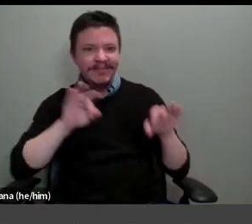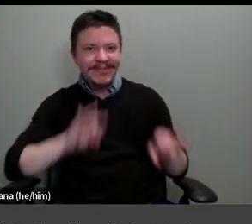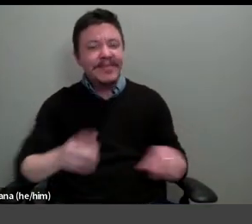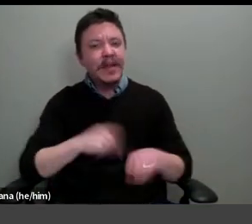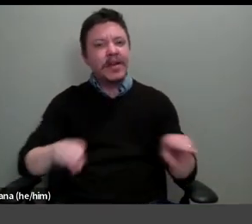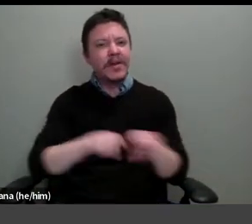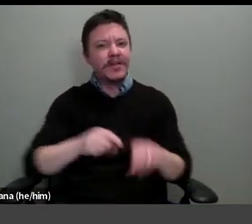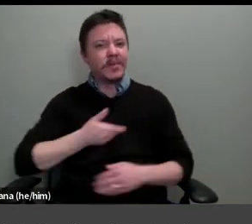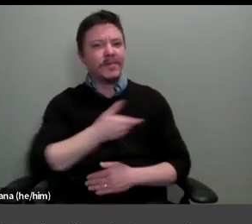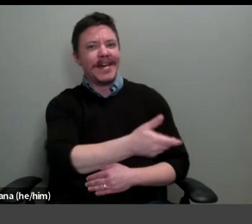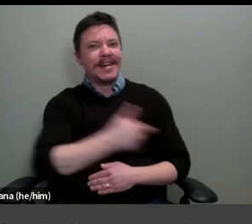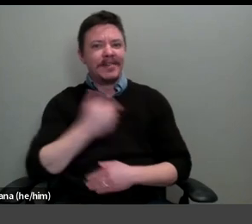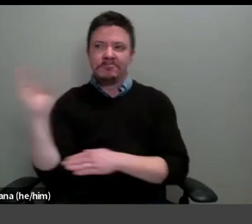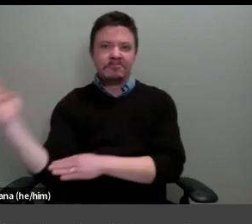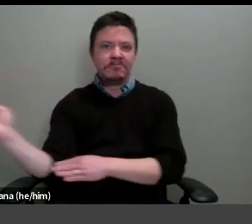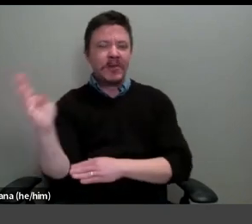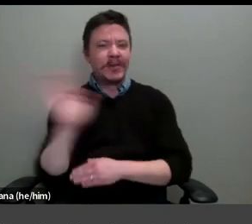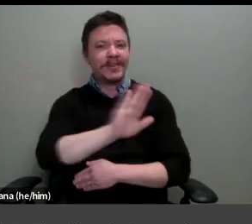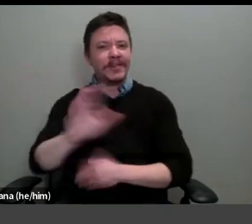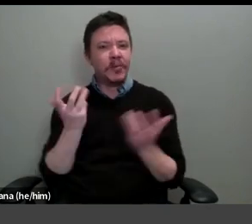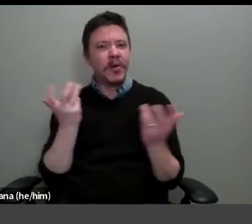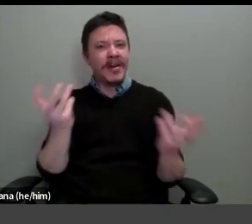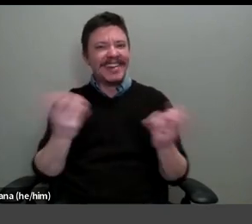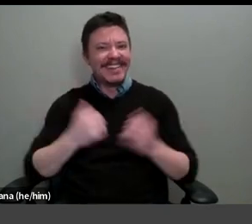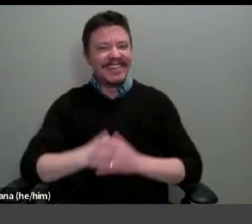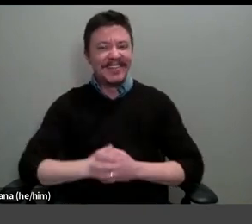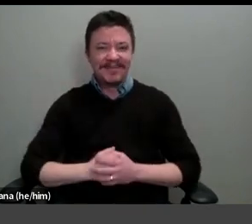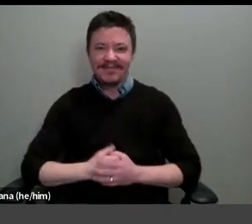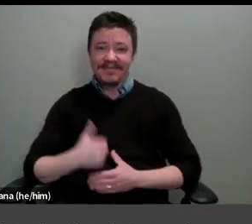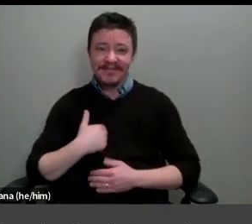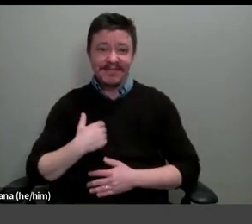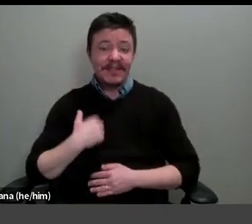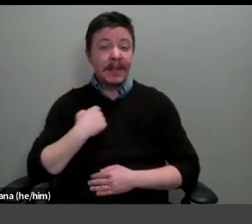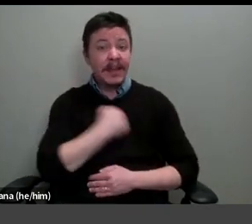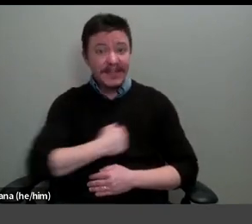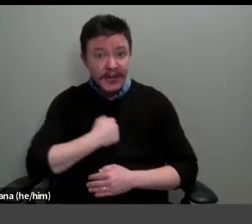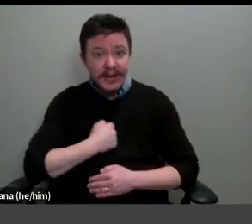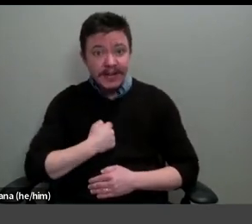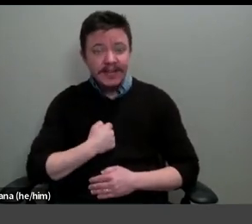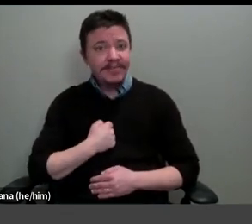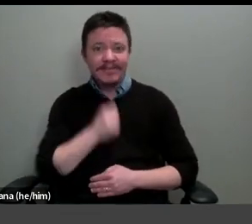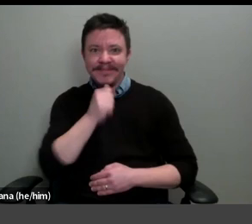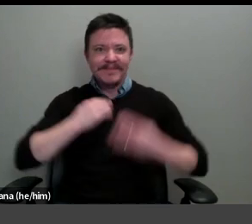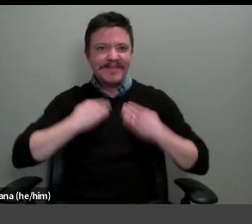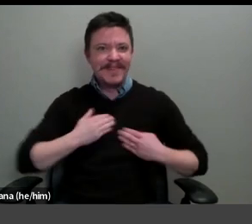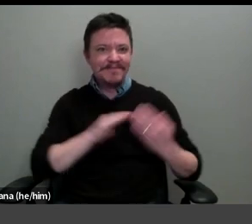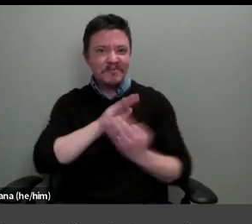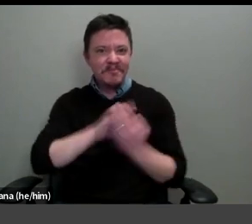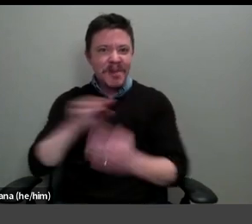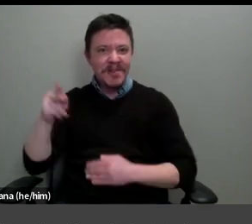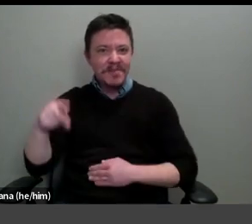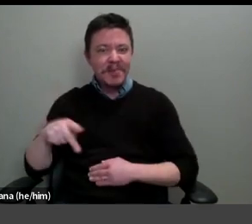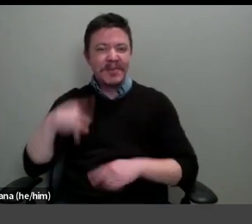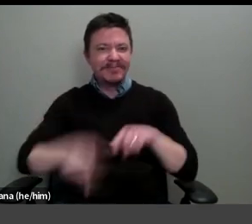to talk to your audience. I'm sorry that I'm not in Portland and not able to see your fantastic